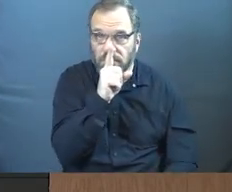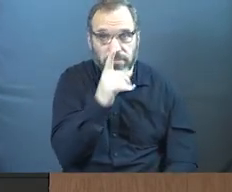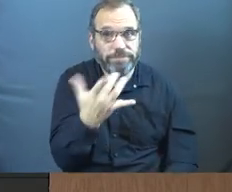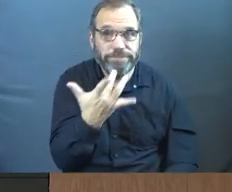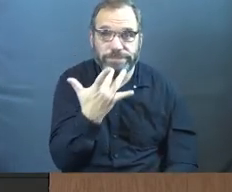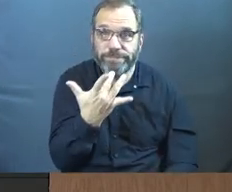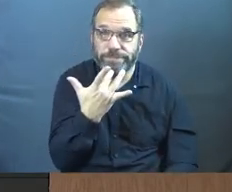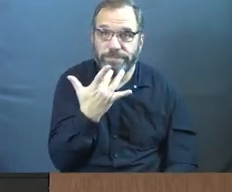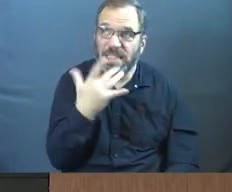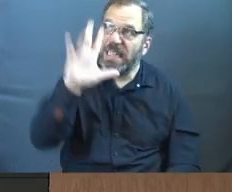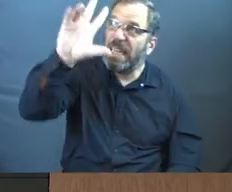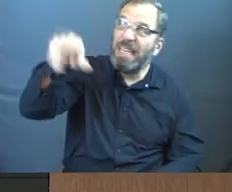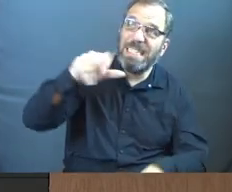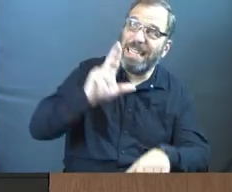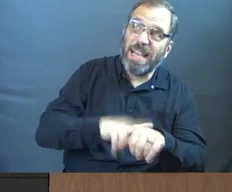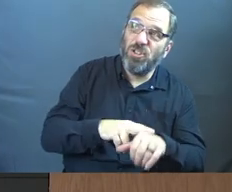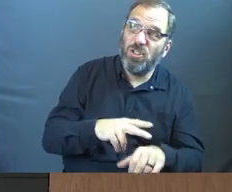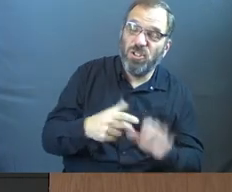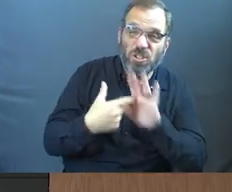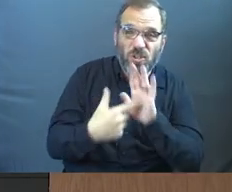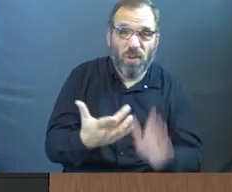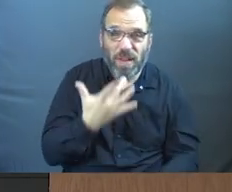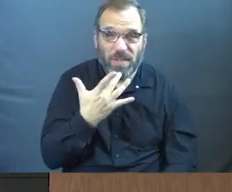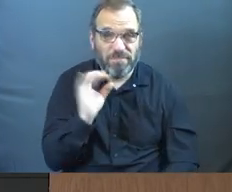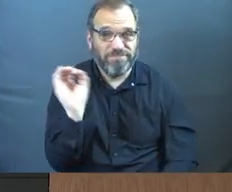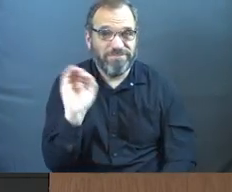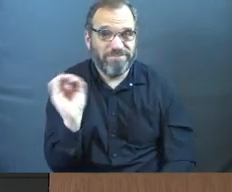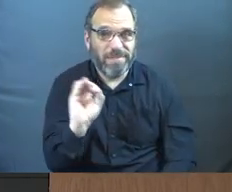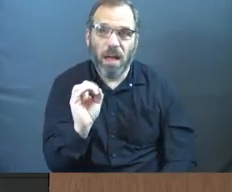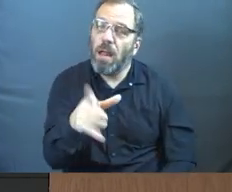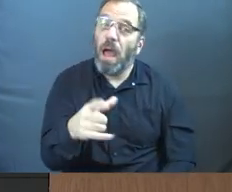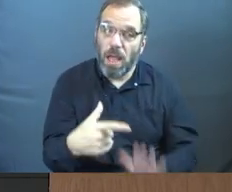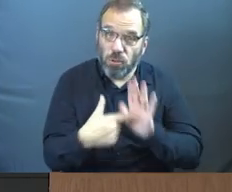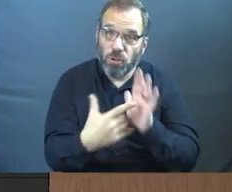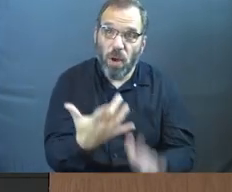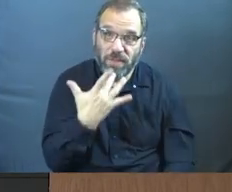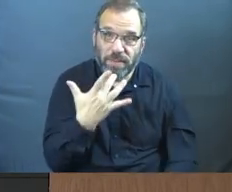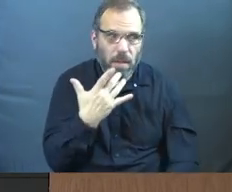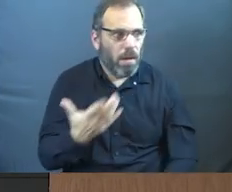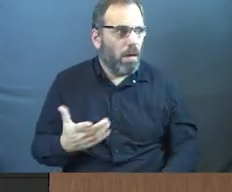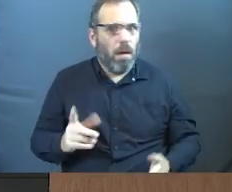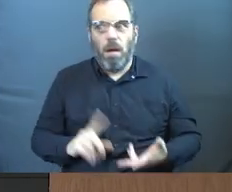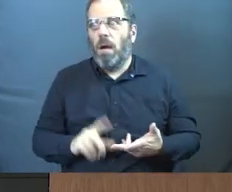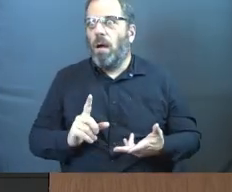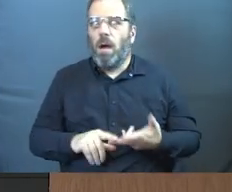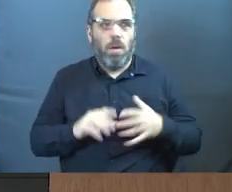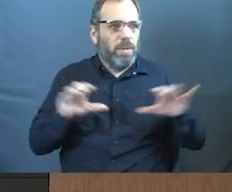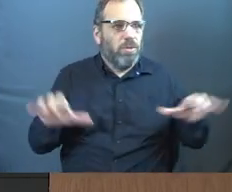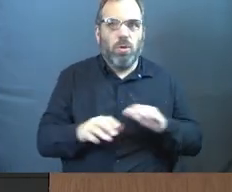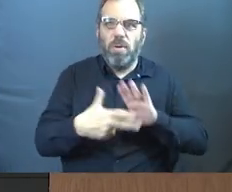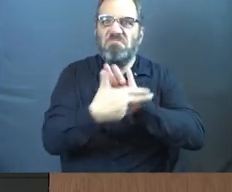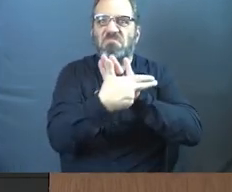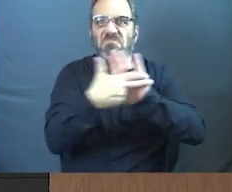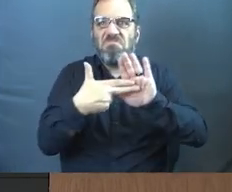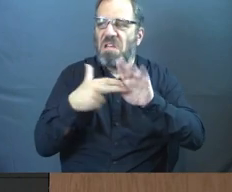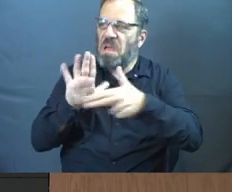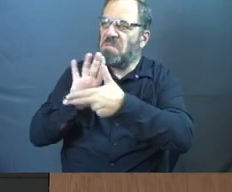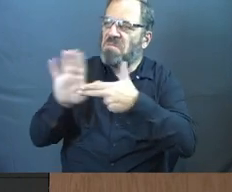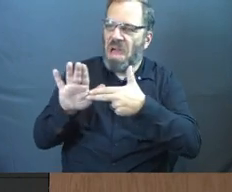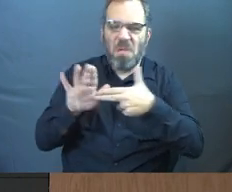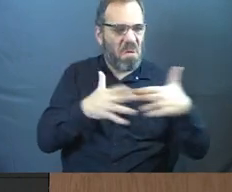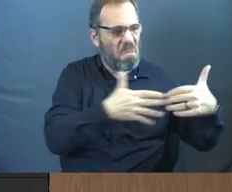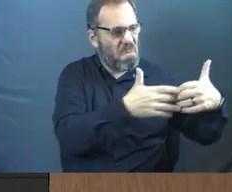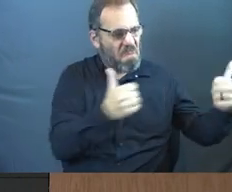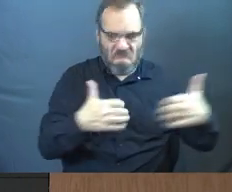It's just not his nature. And how often do we show favoritism? How often are we doing labels with each other